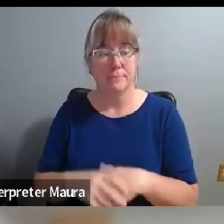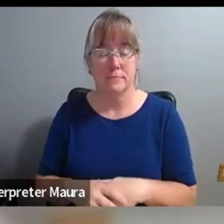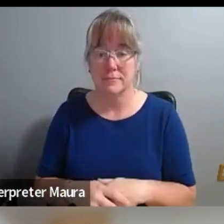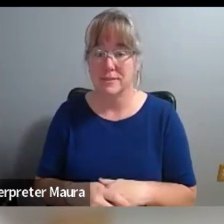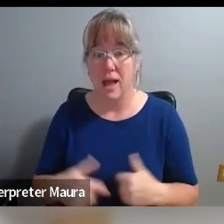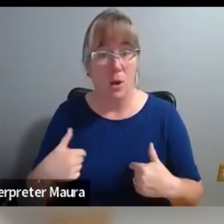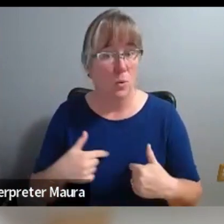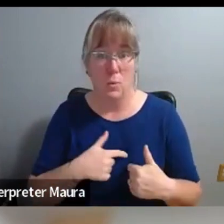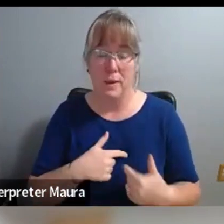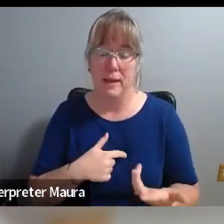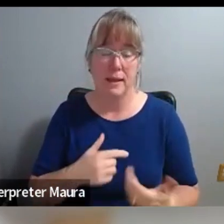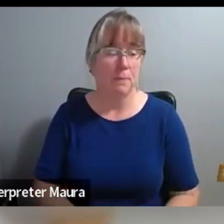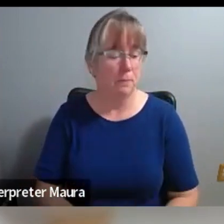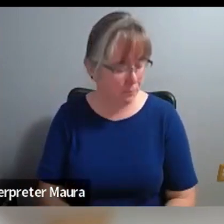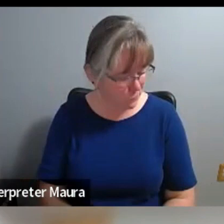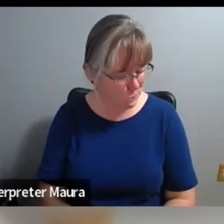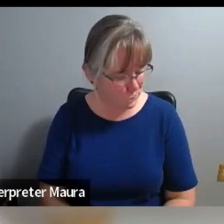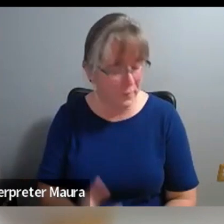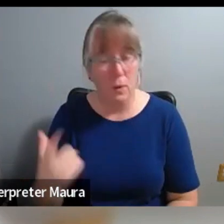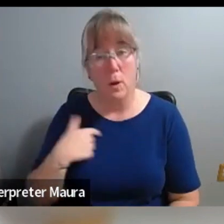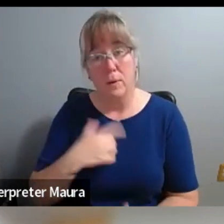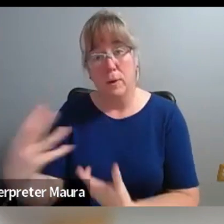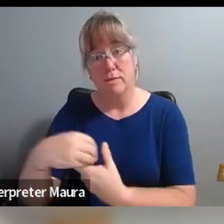just, you know, we're, we're involving, you know,